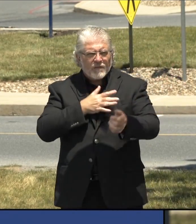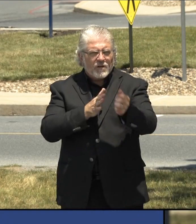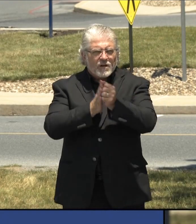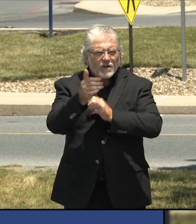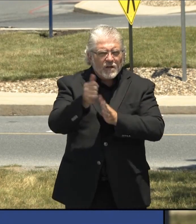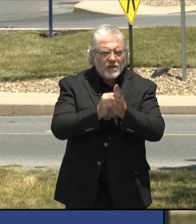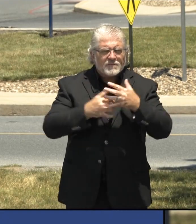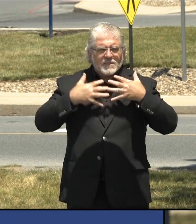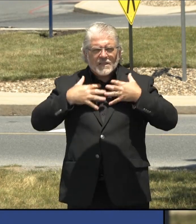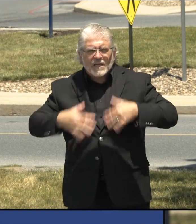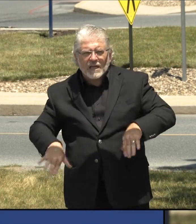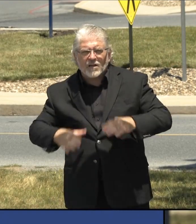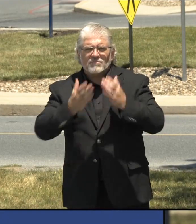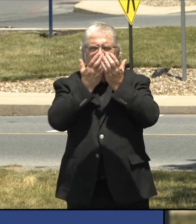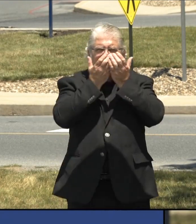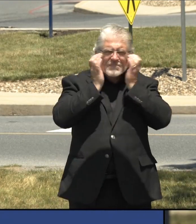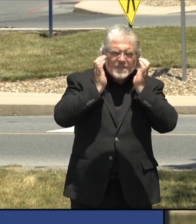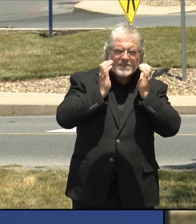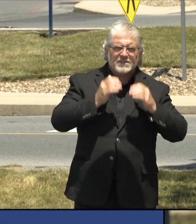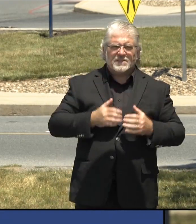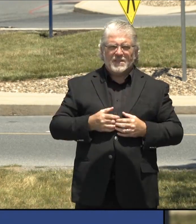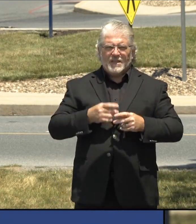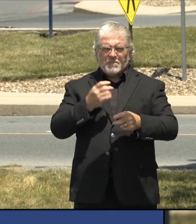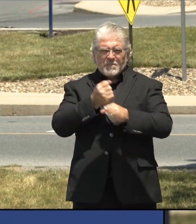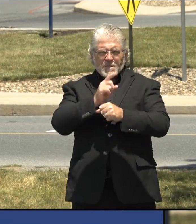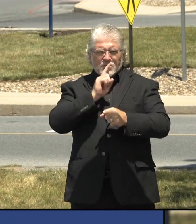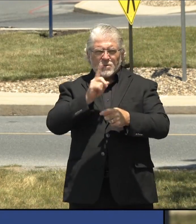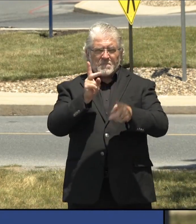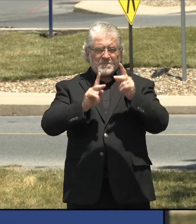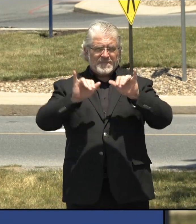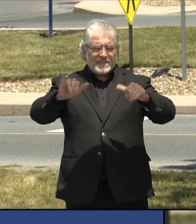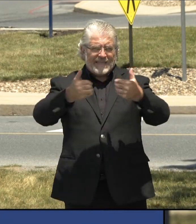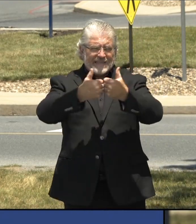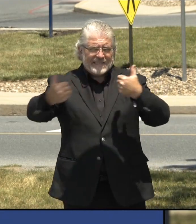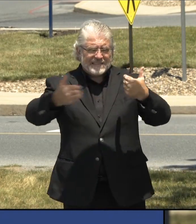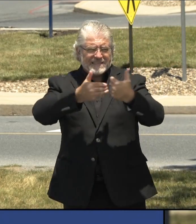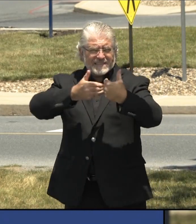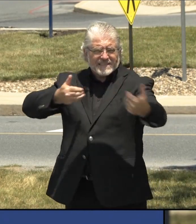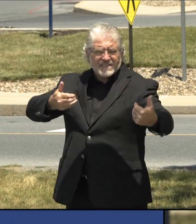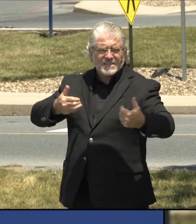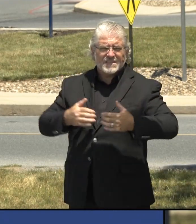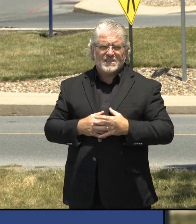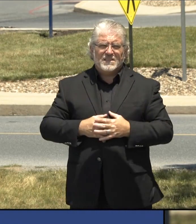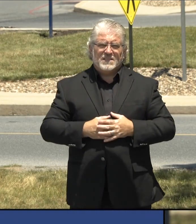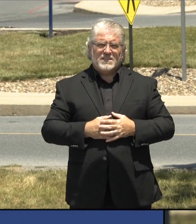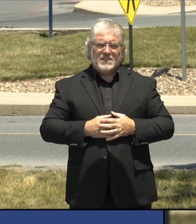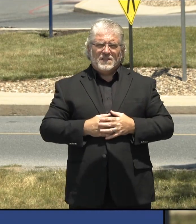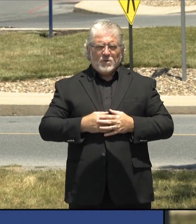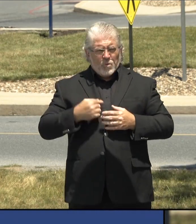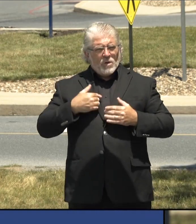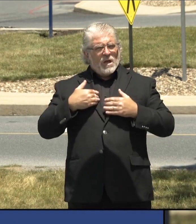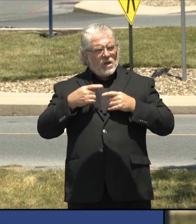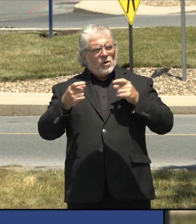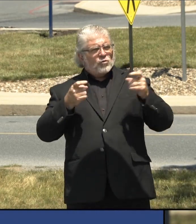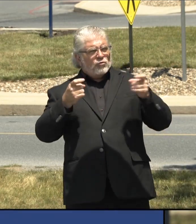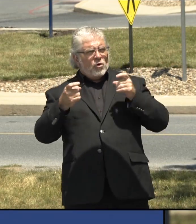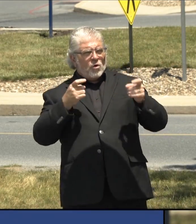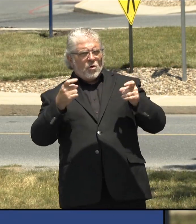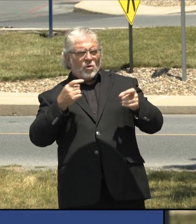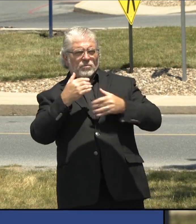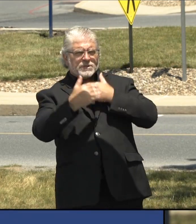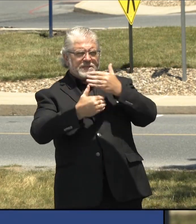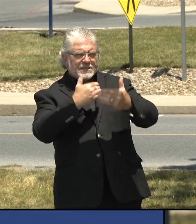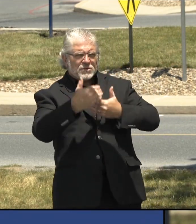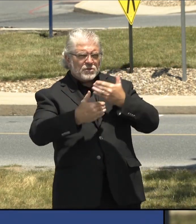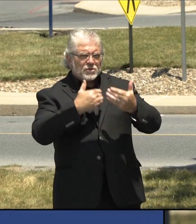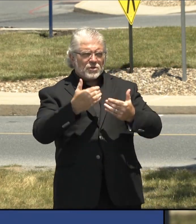right ability to cohort, um, and, uh, infection control procedures to prevent the spread of COVID-19. So be honest with